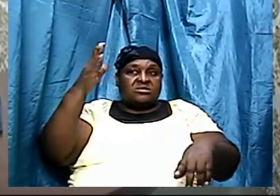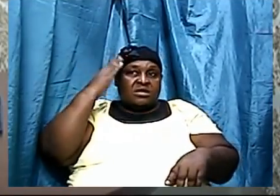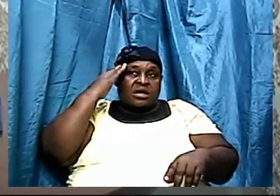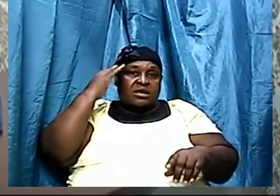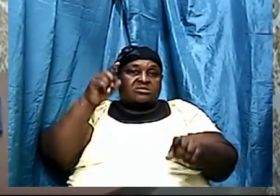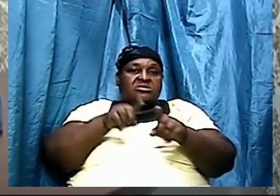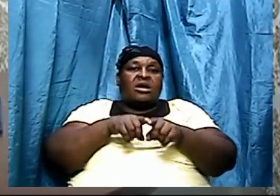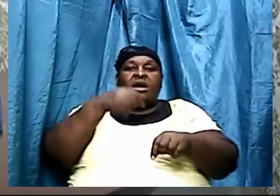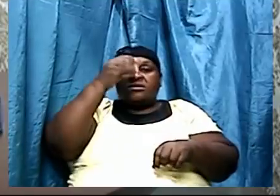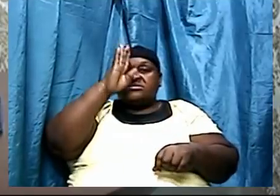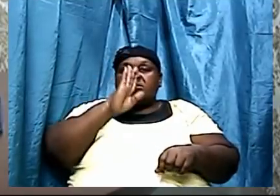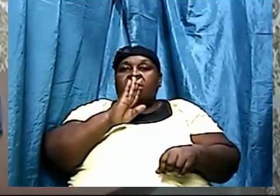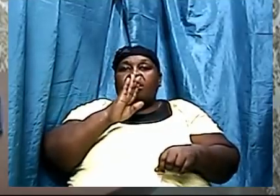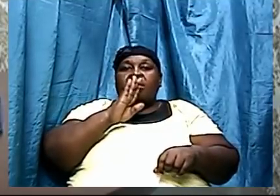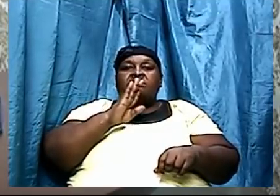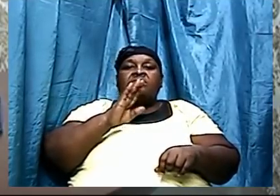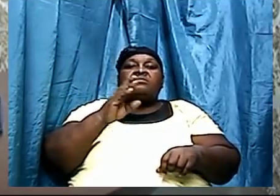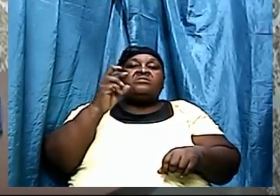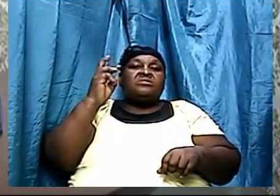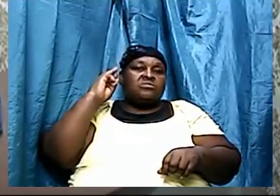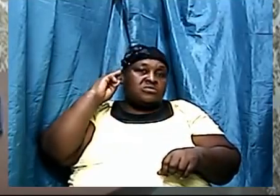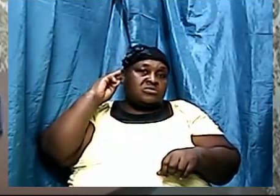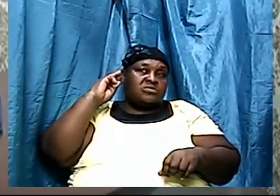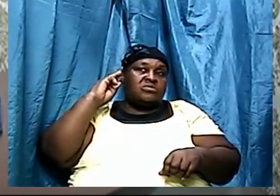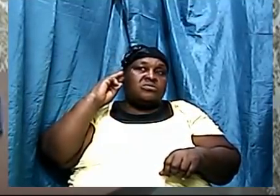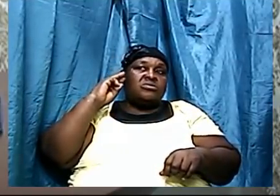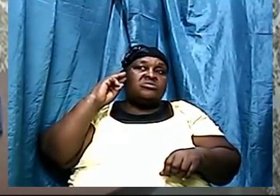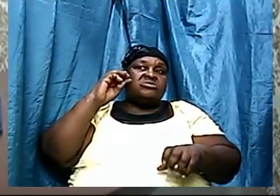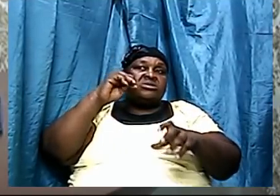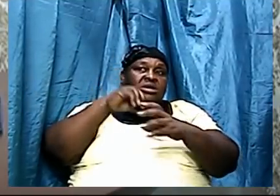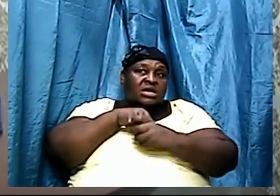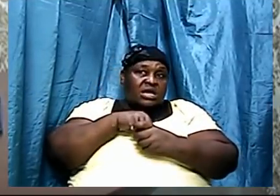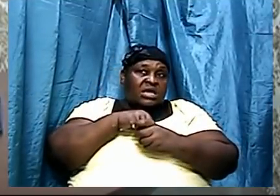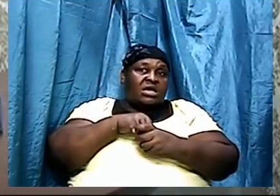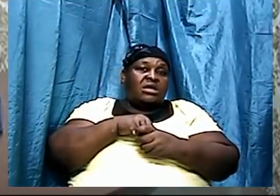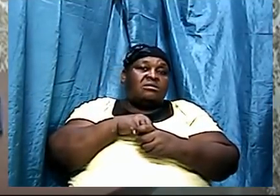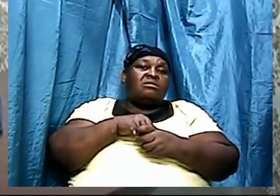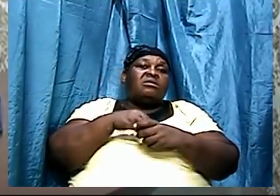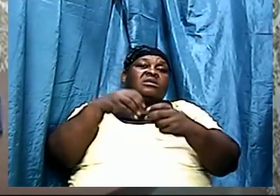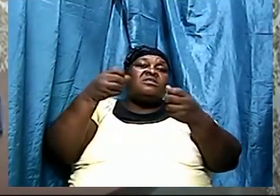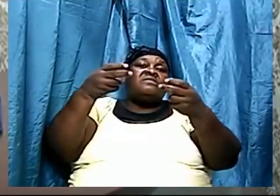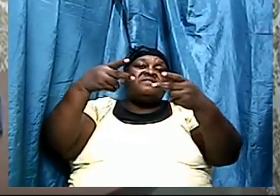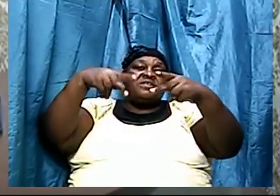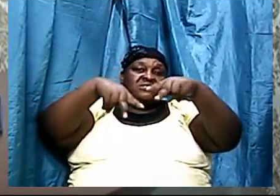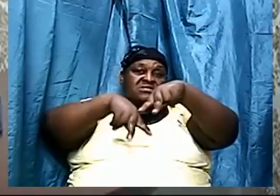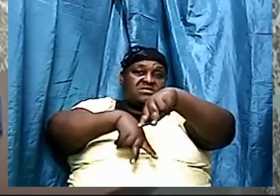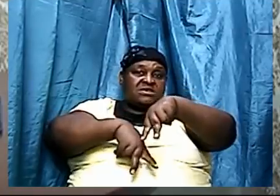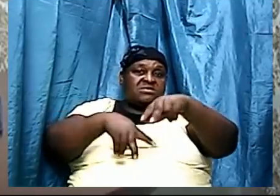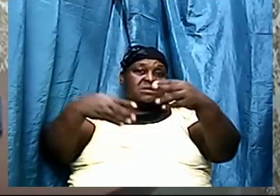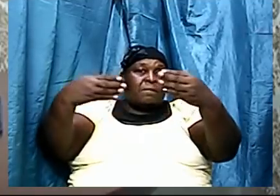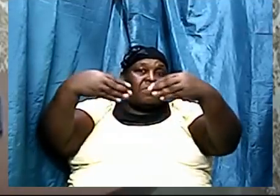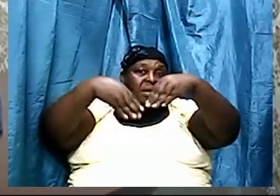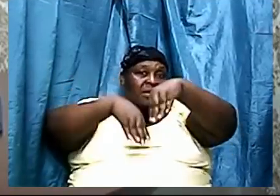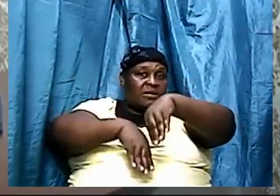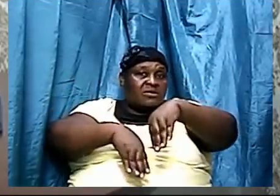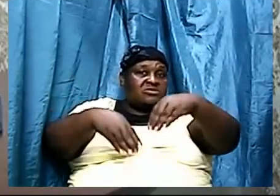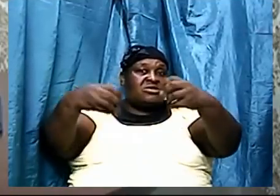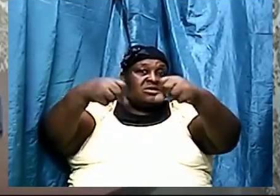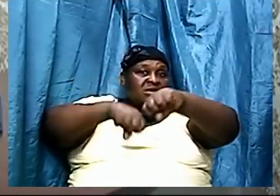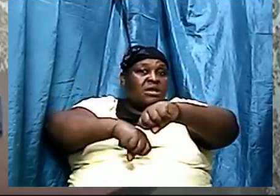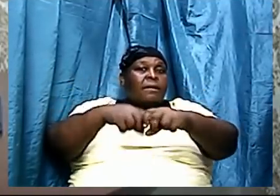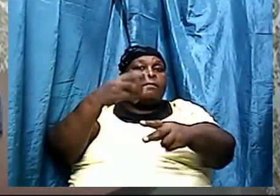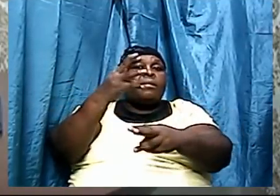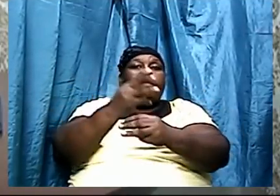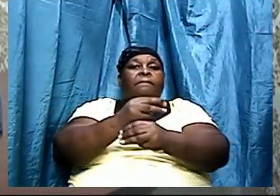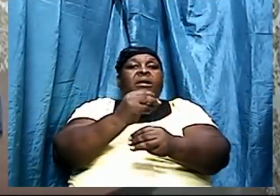in physics in astronomy in biology and as said before there are many areas that will miss out mathematics